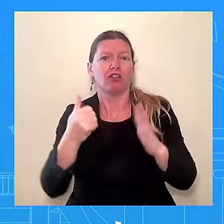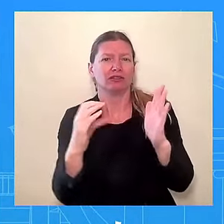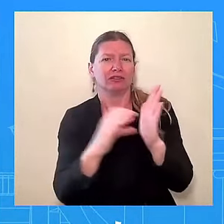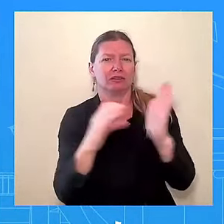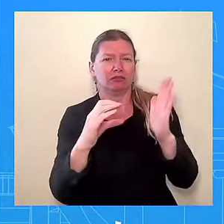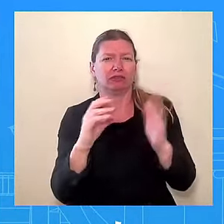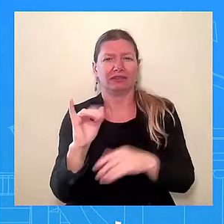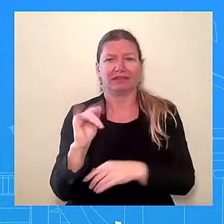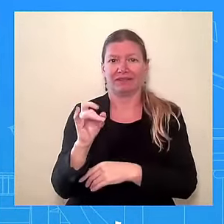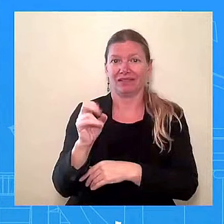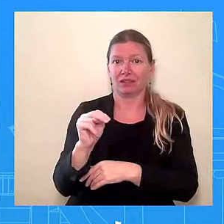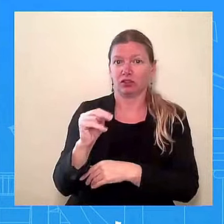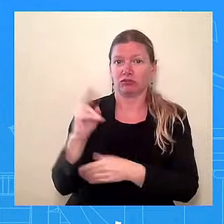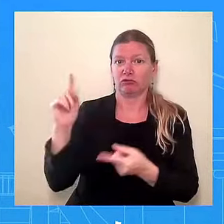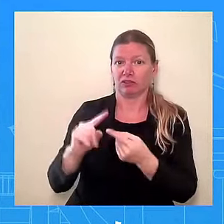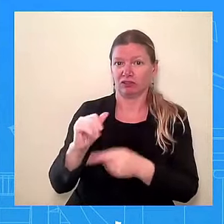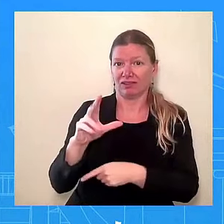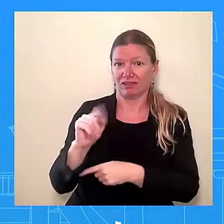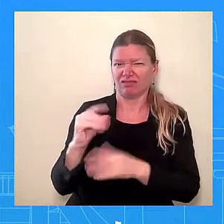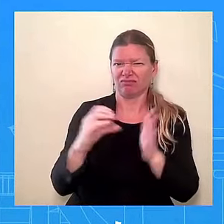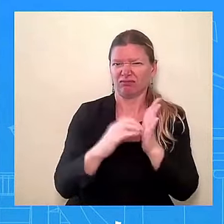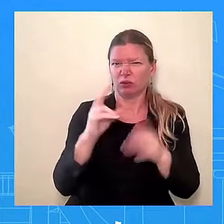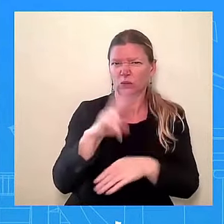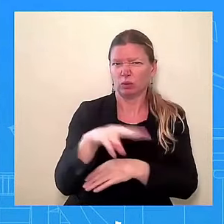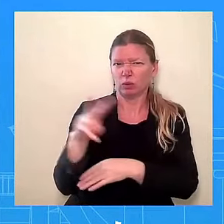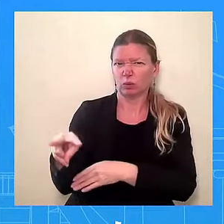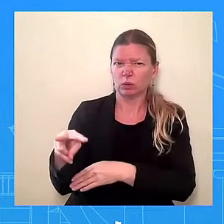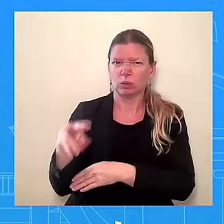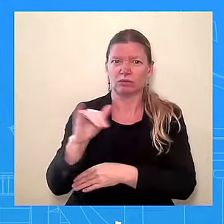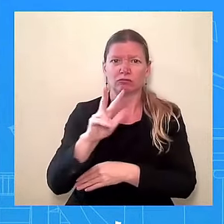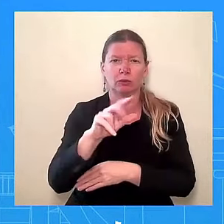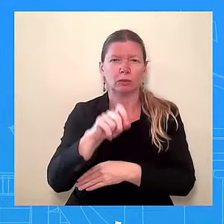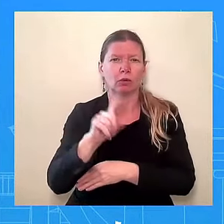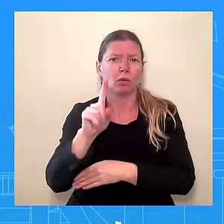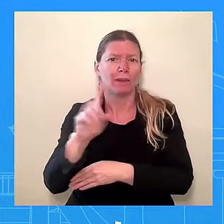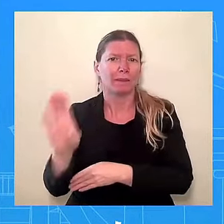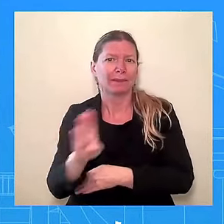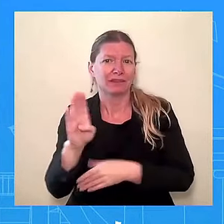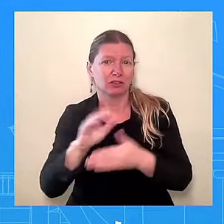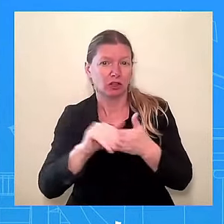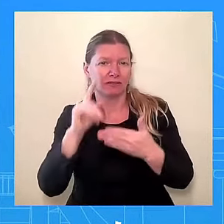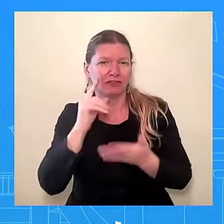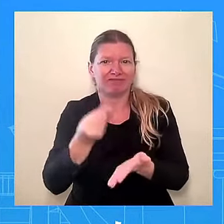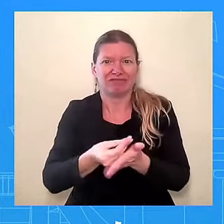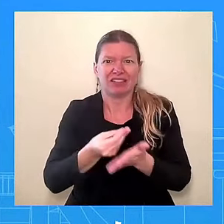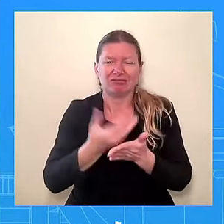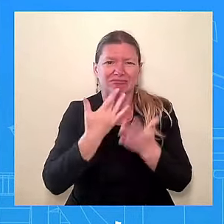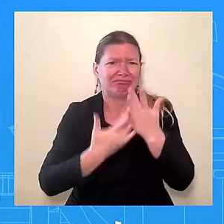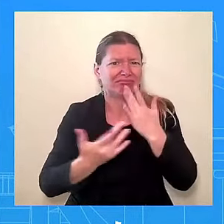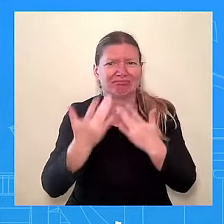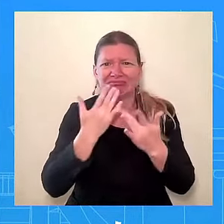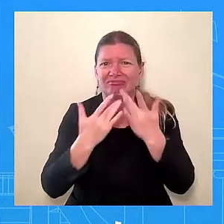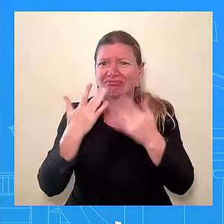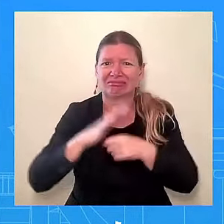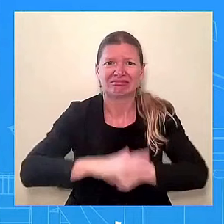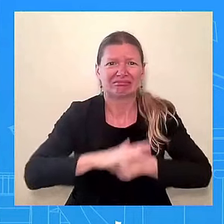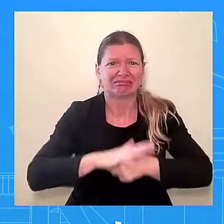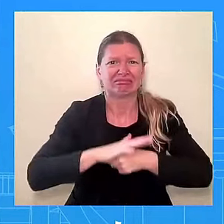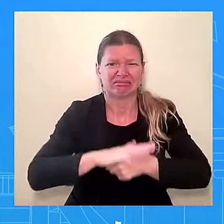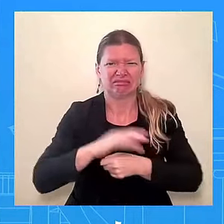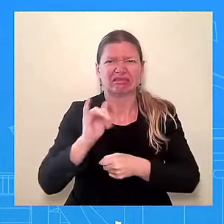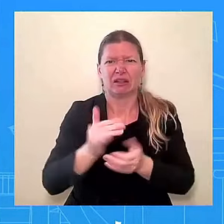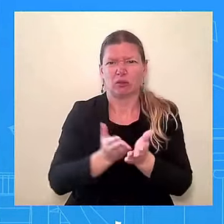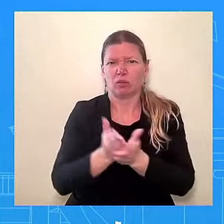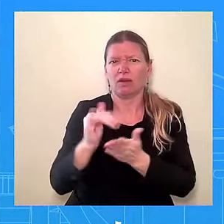22006 program, we've been able to work directly with over 43,000 farmers as well who had loans through USDA,